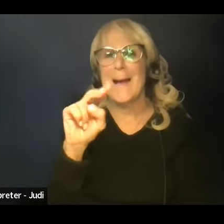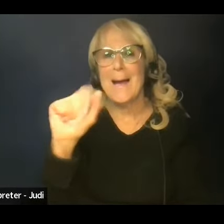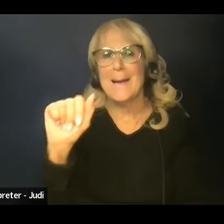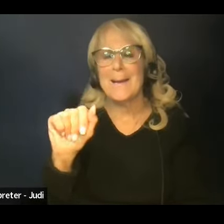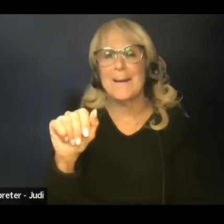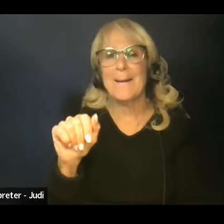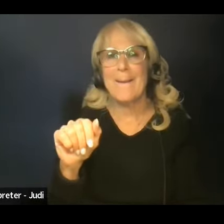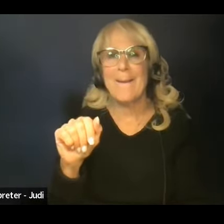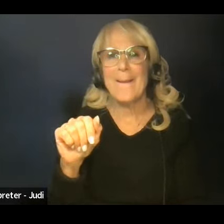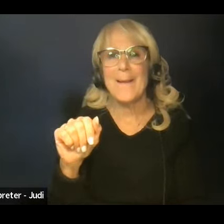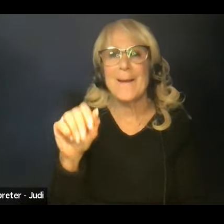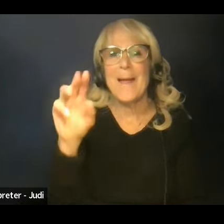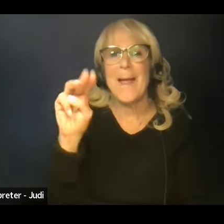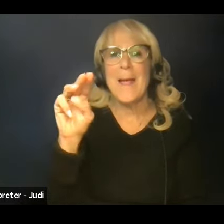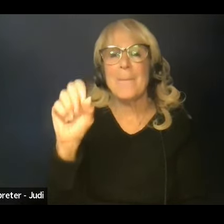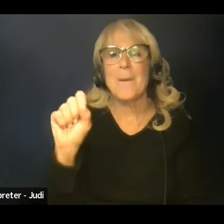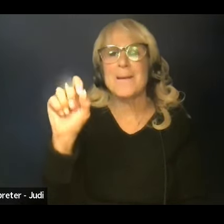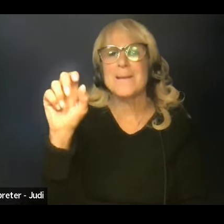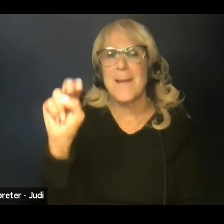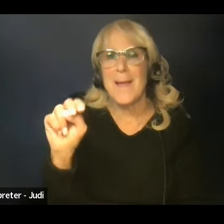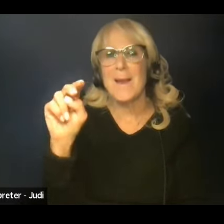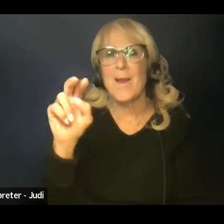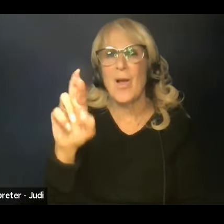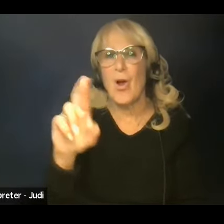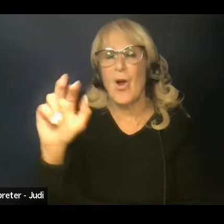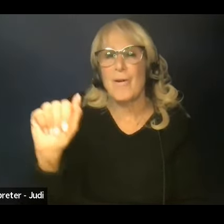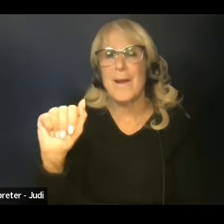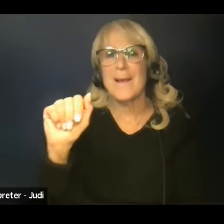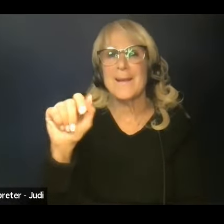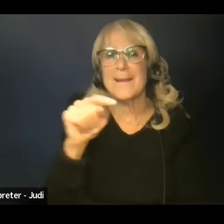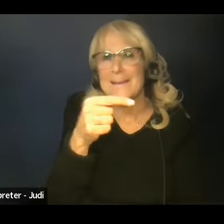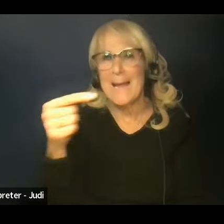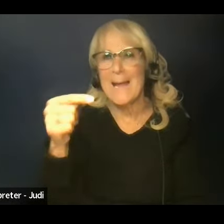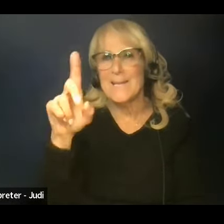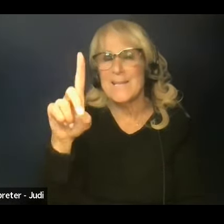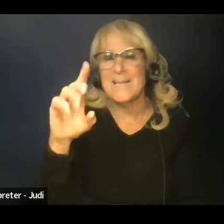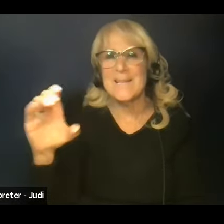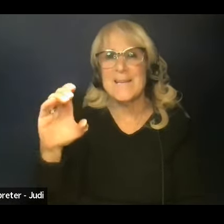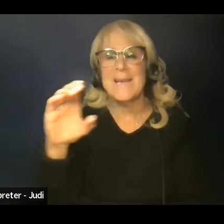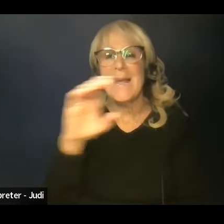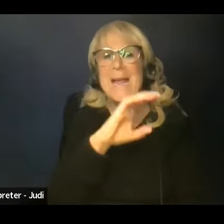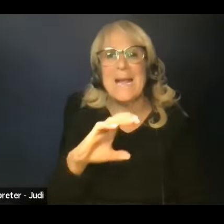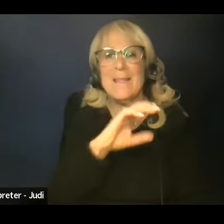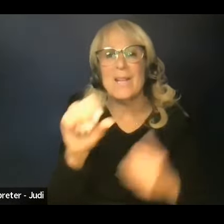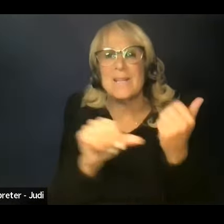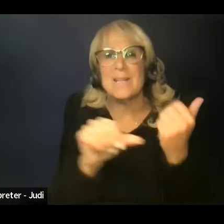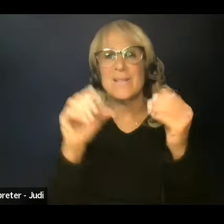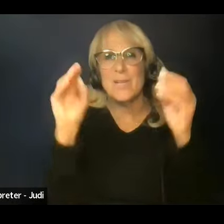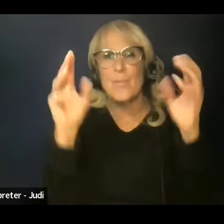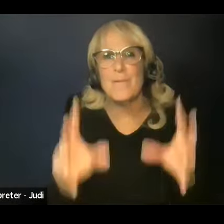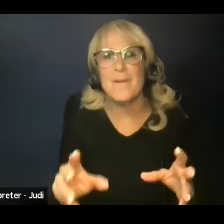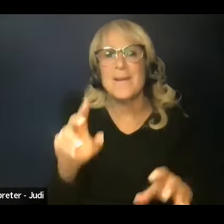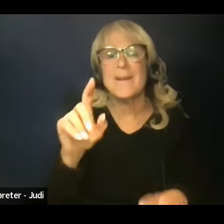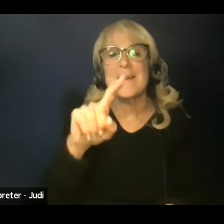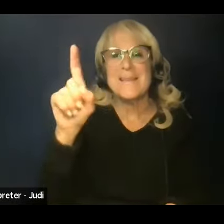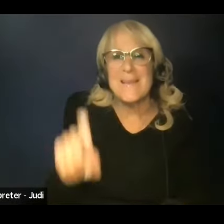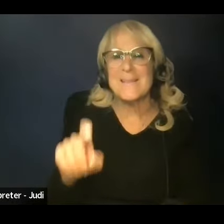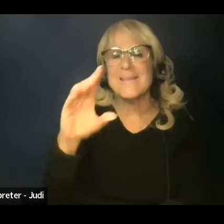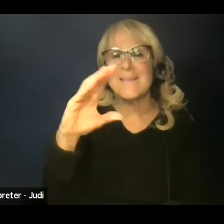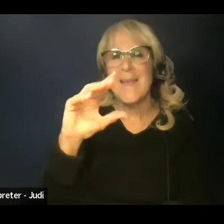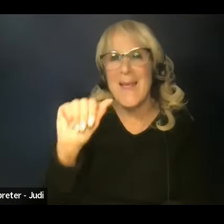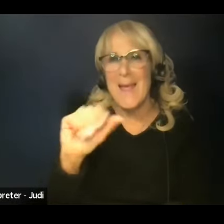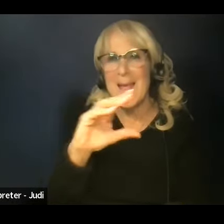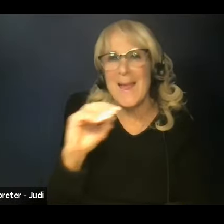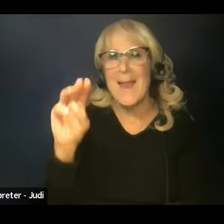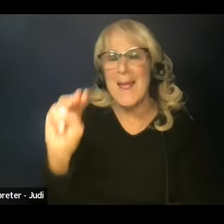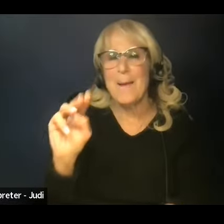MSNRNVA-BC. My goodness. A clinical assistant professor at the Texas A&M International